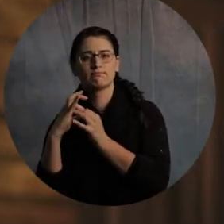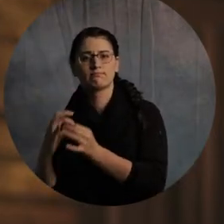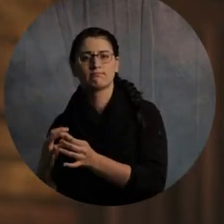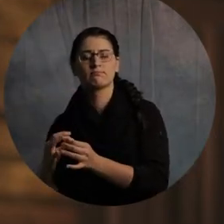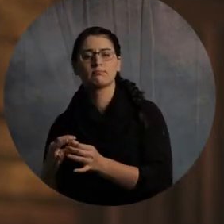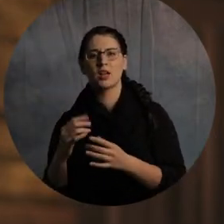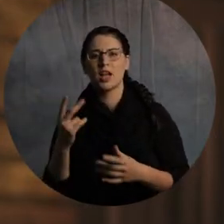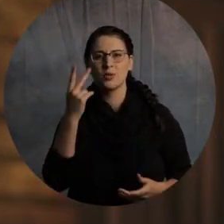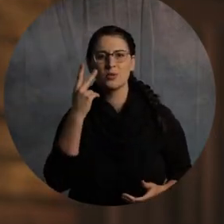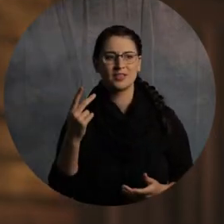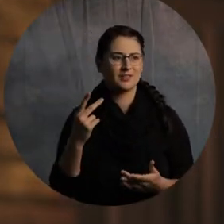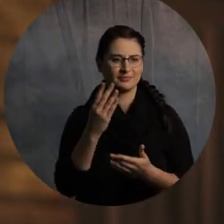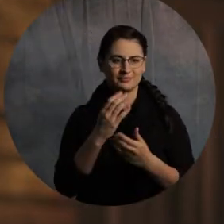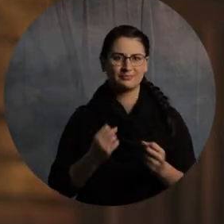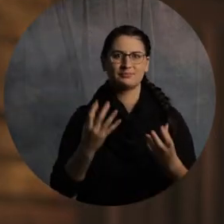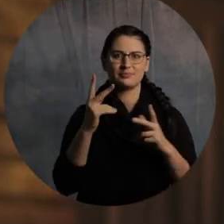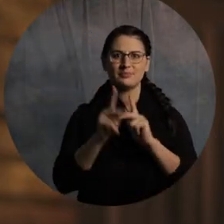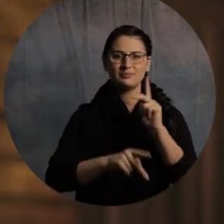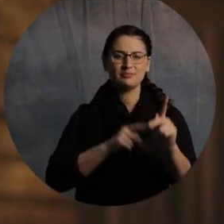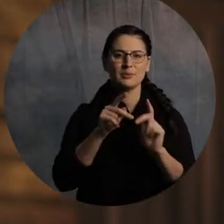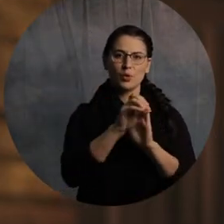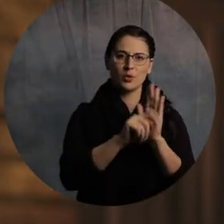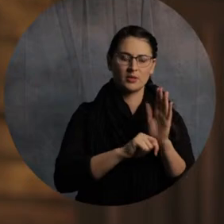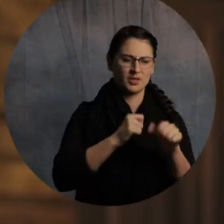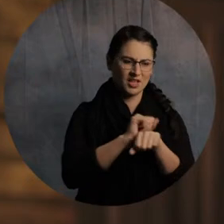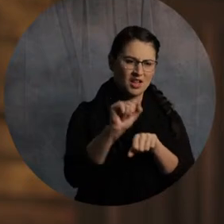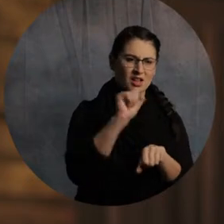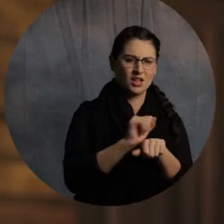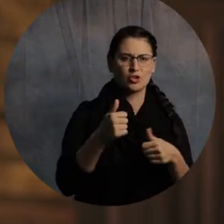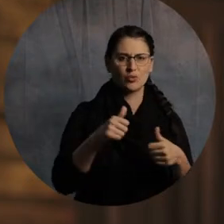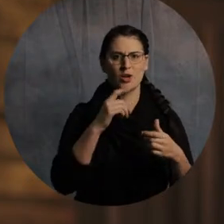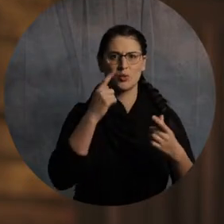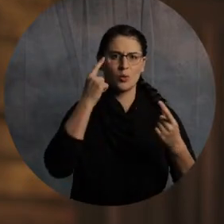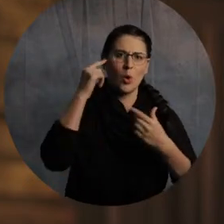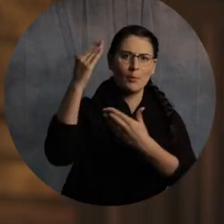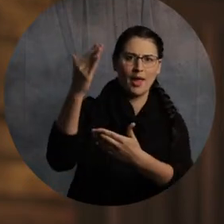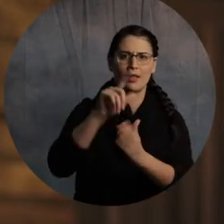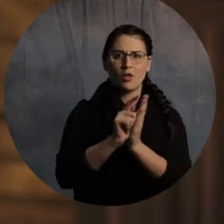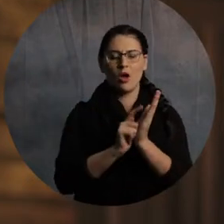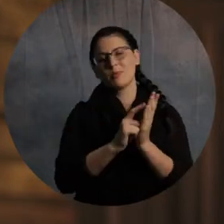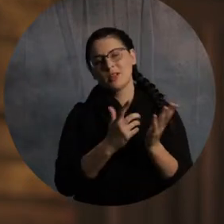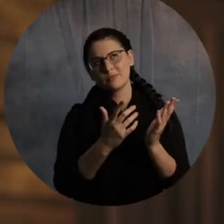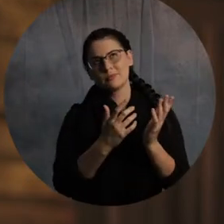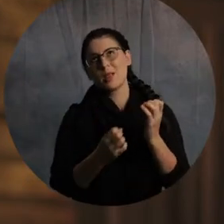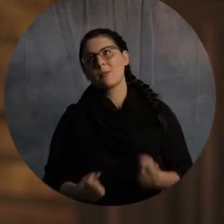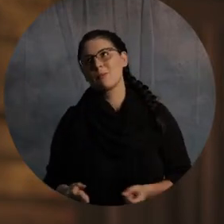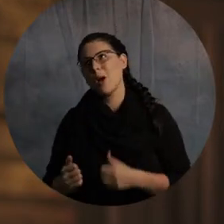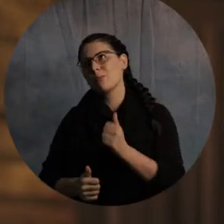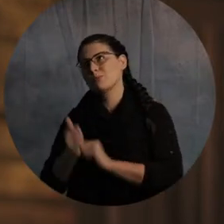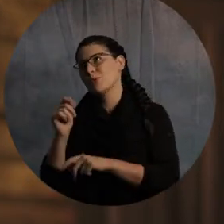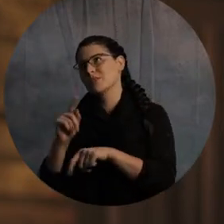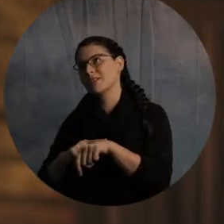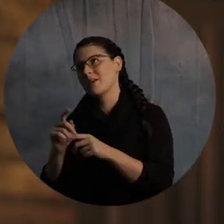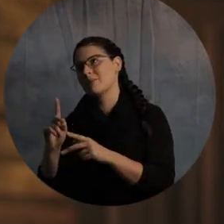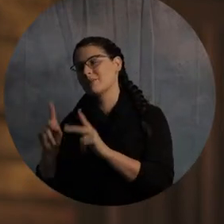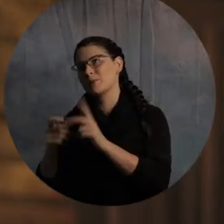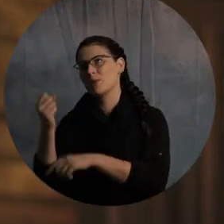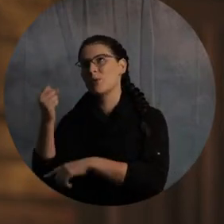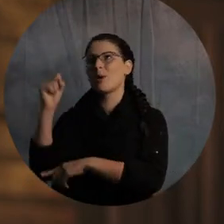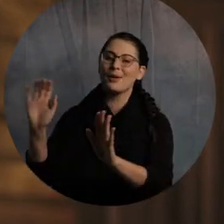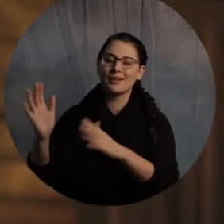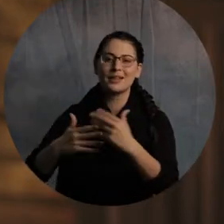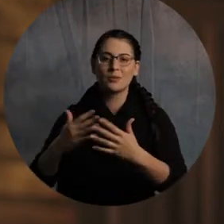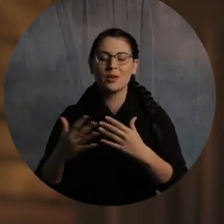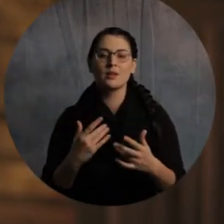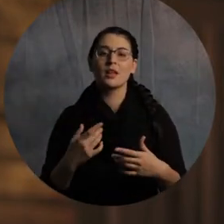some of them did anyway. When you read the Old Testament, most of them were not working their rear ends off to obey the law. As a matter of fact, they were rebelling most of the time. But nonetheless, you